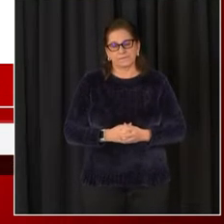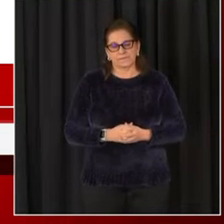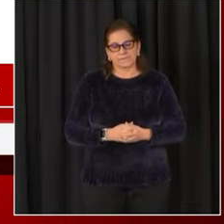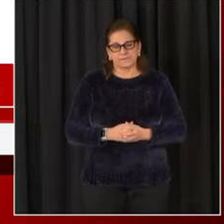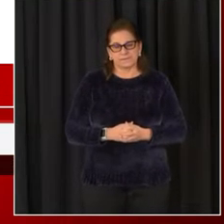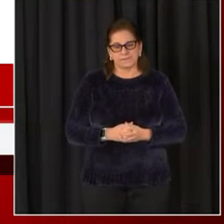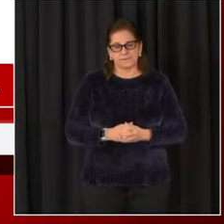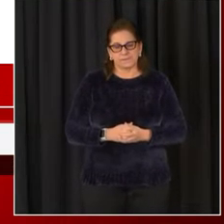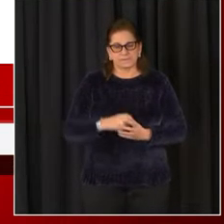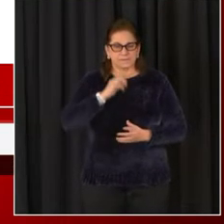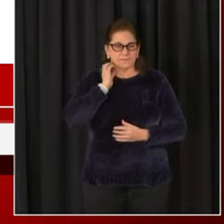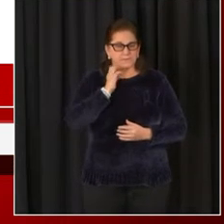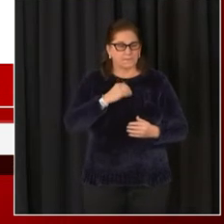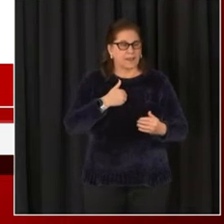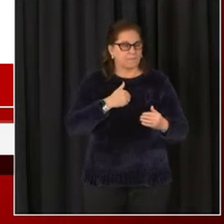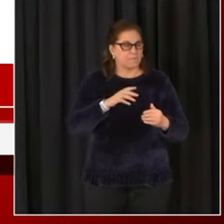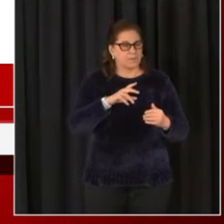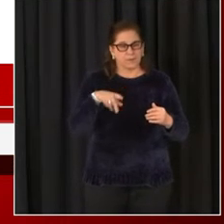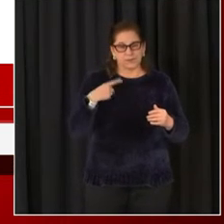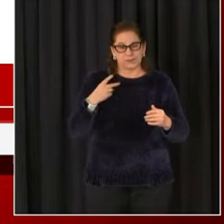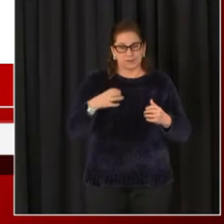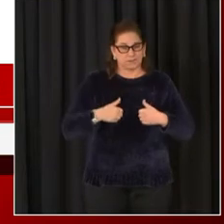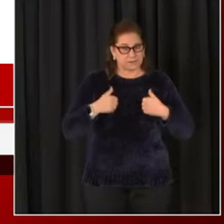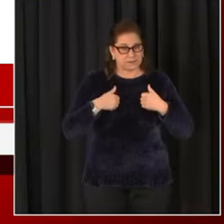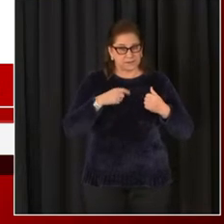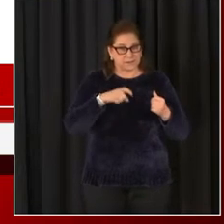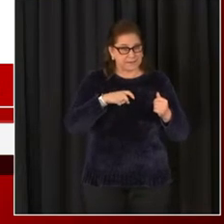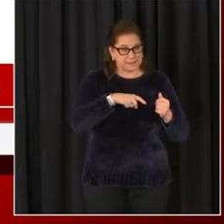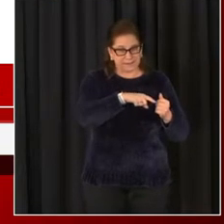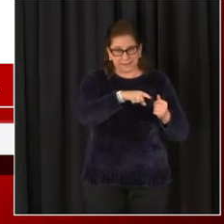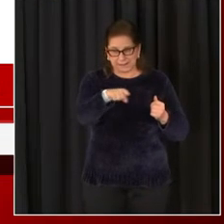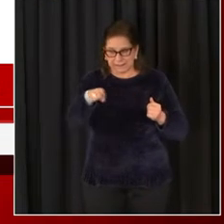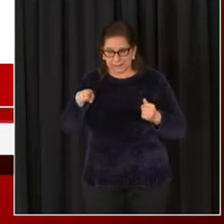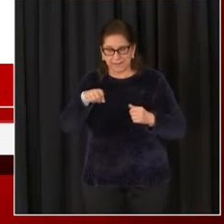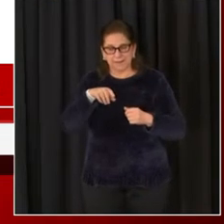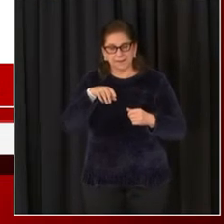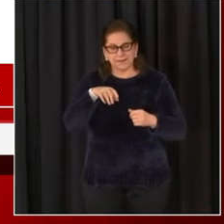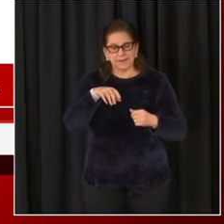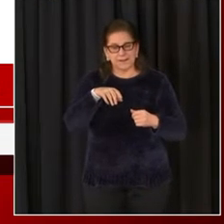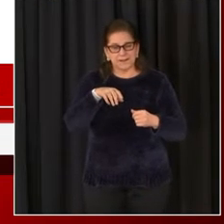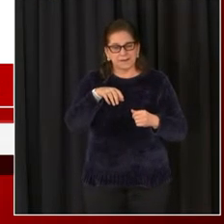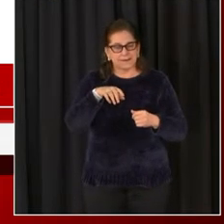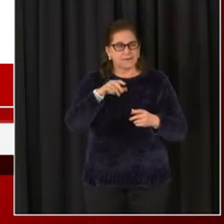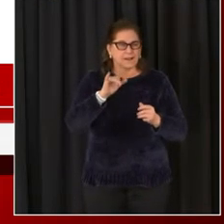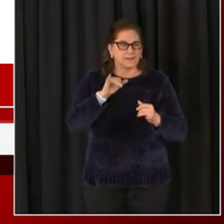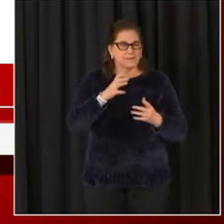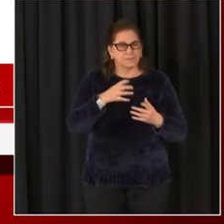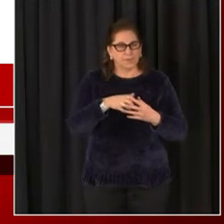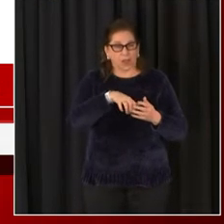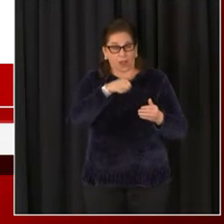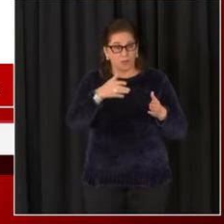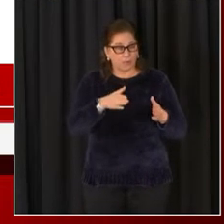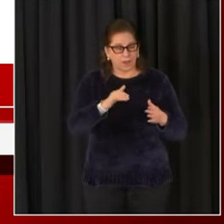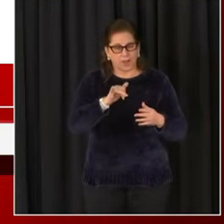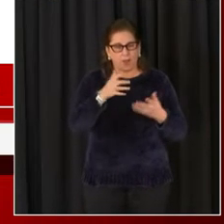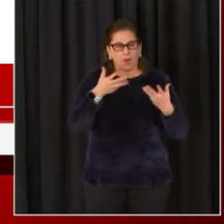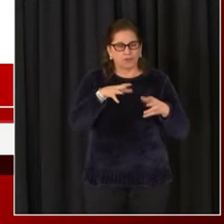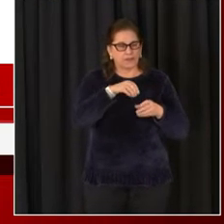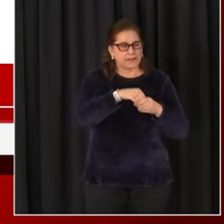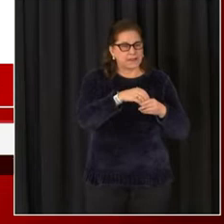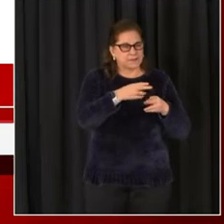vaccinate D.C. residents who live in intermediate care facilities or community residential